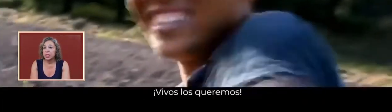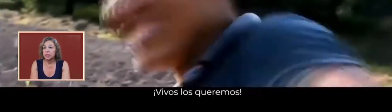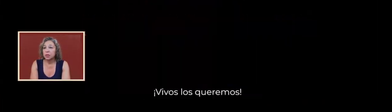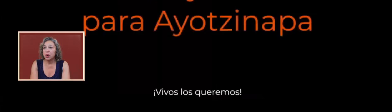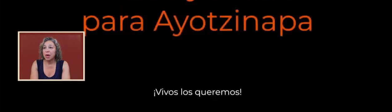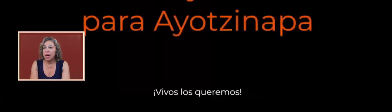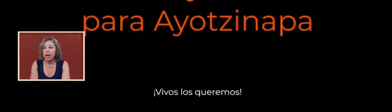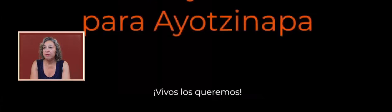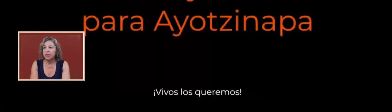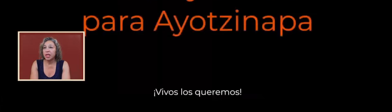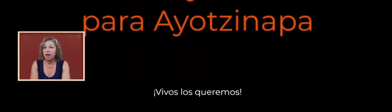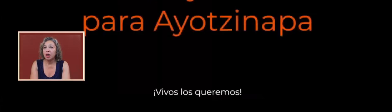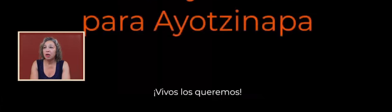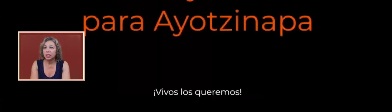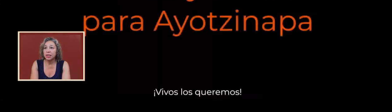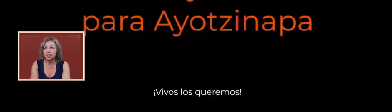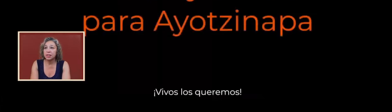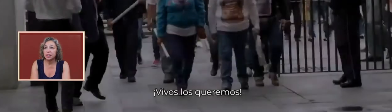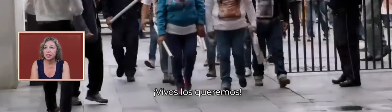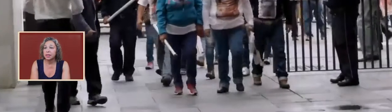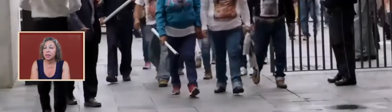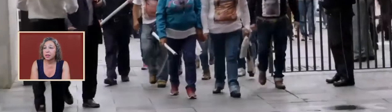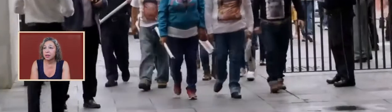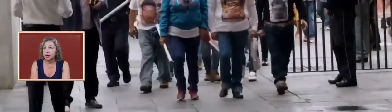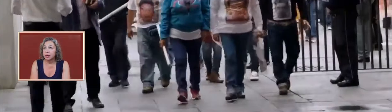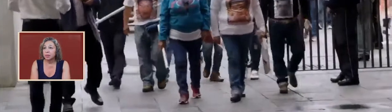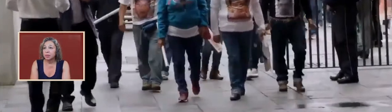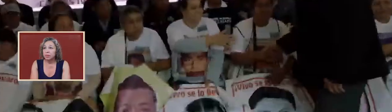because we're alive and they called us